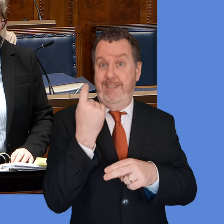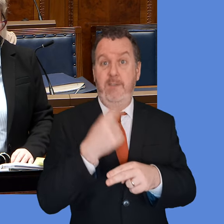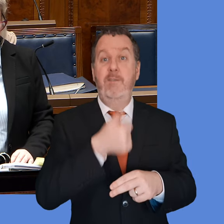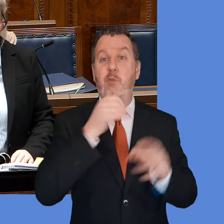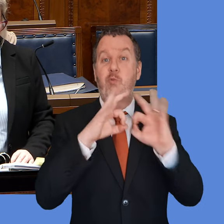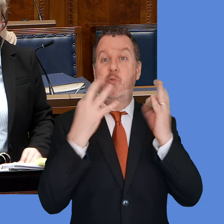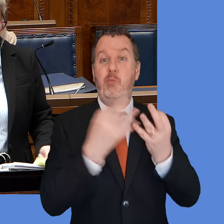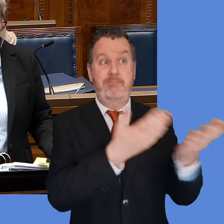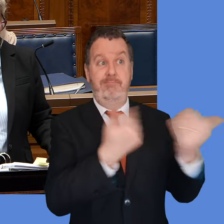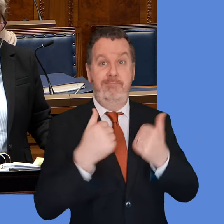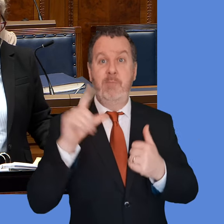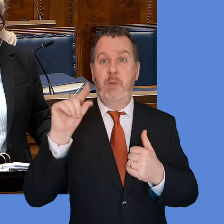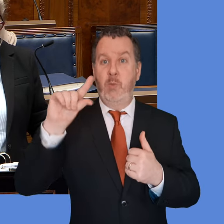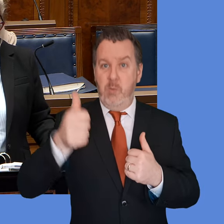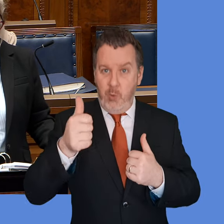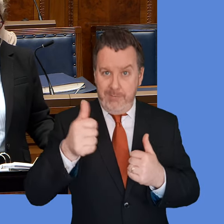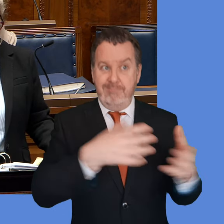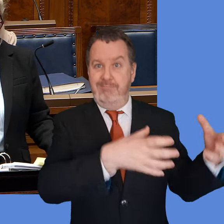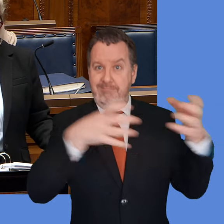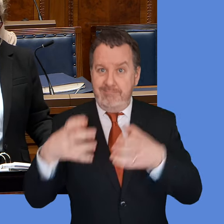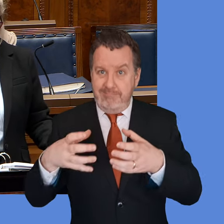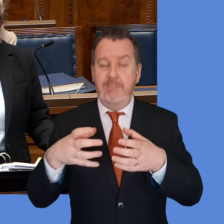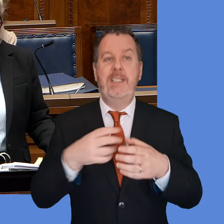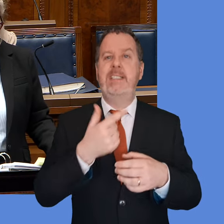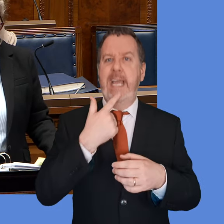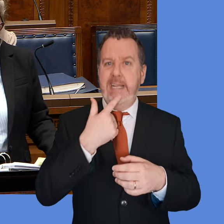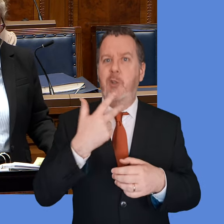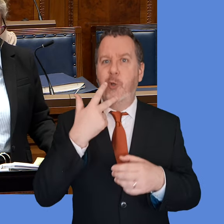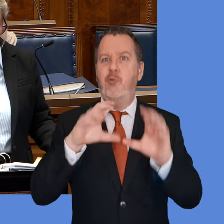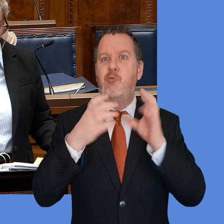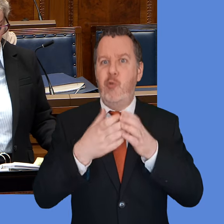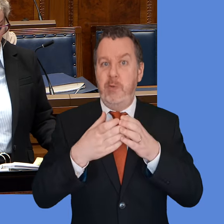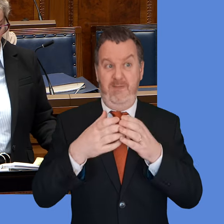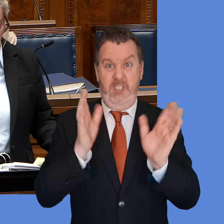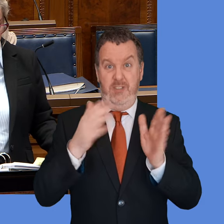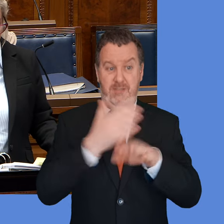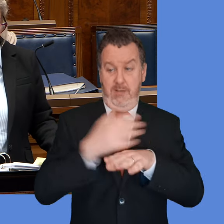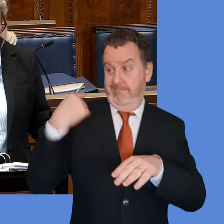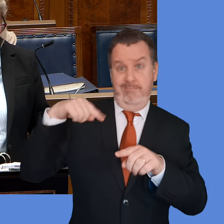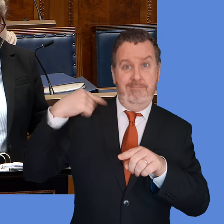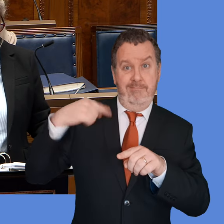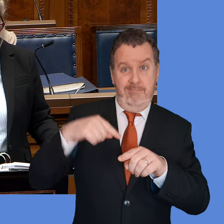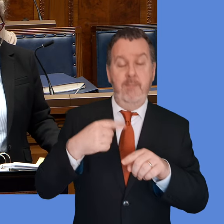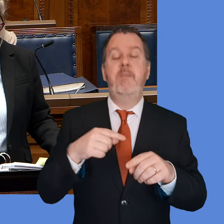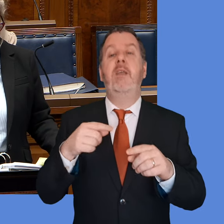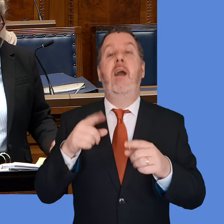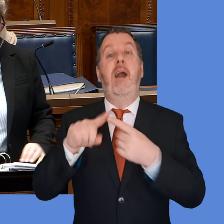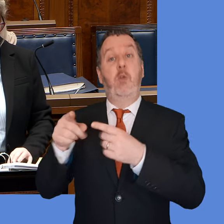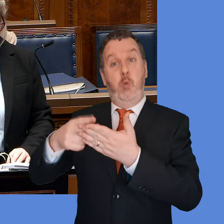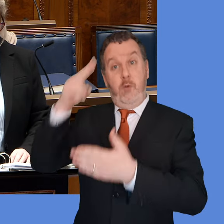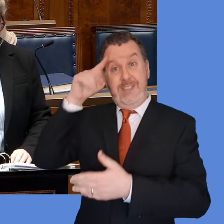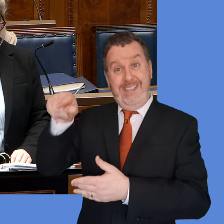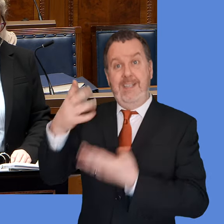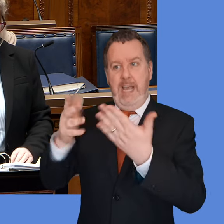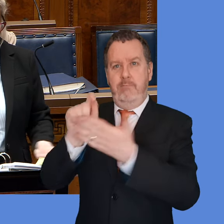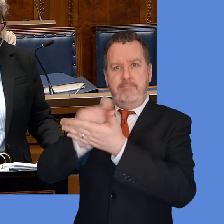third cohort starting over the past two years and I also understand that the university is also currently developing the business case for the state-of-the-art